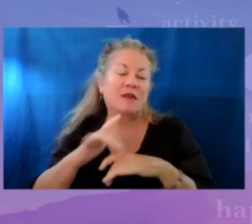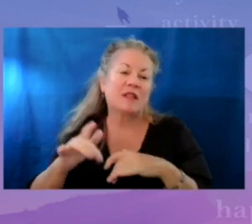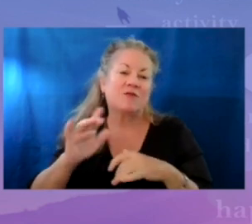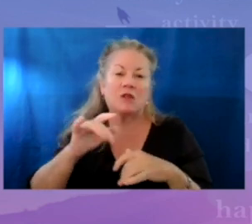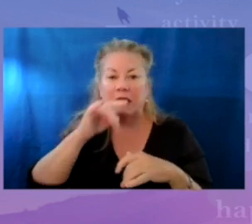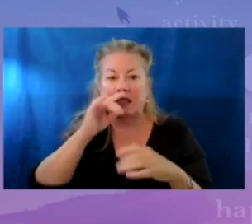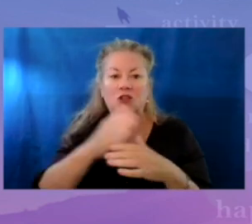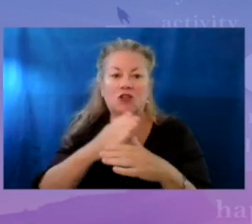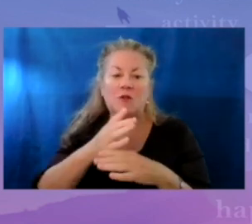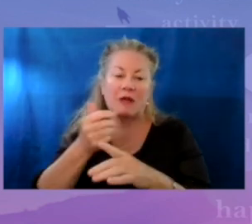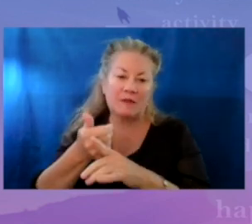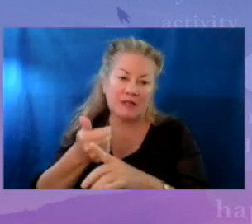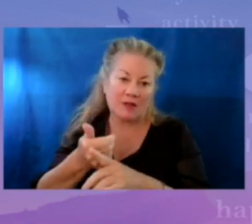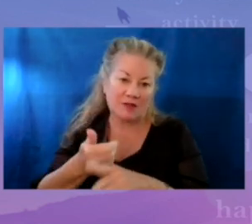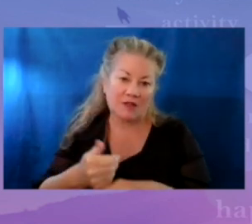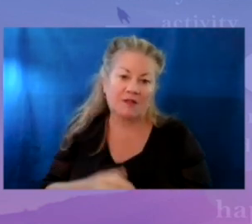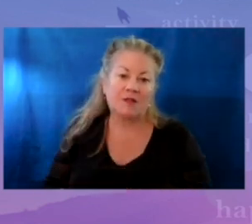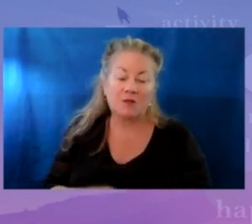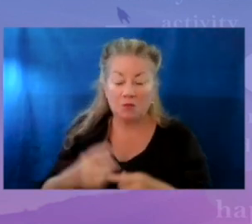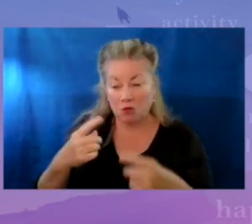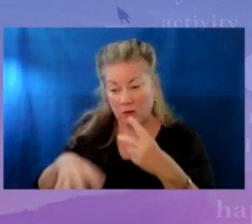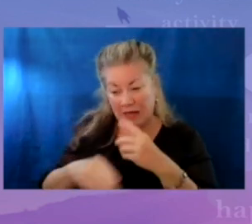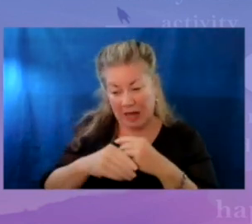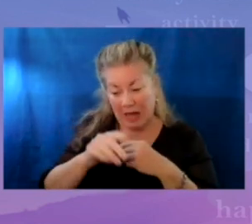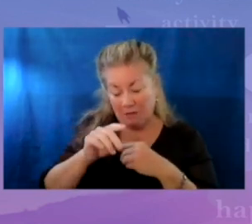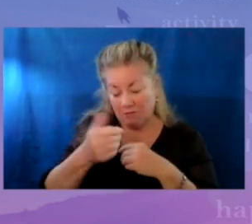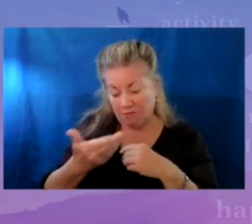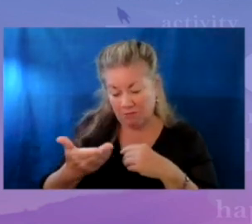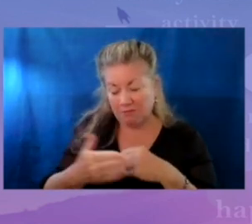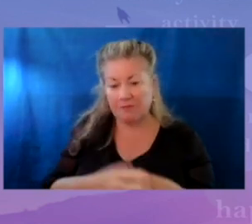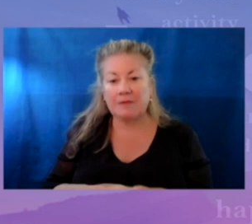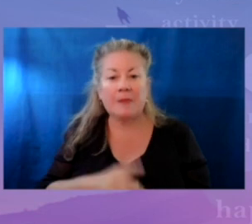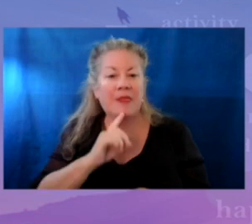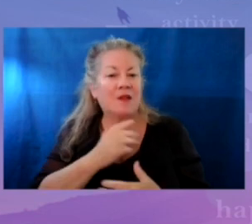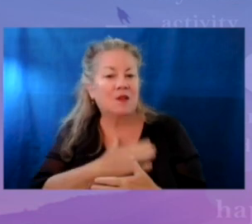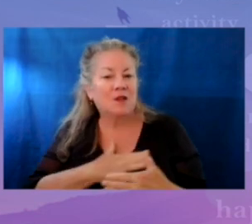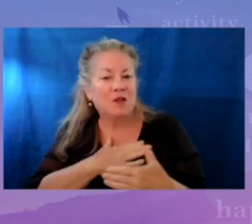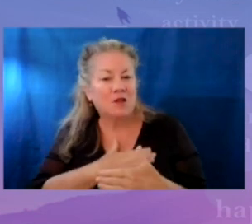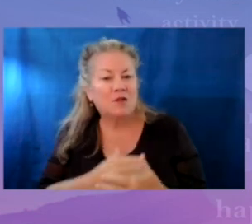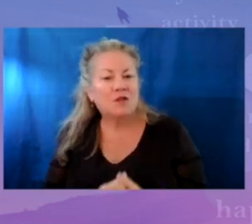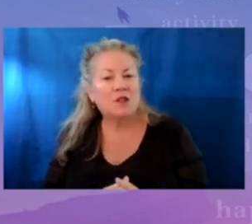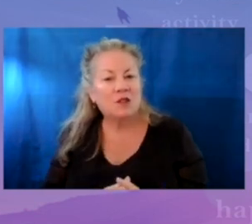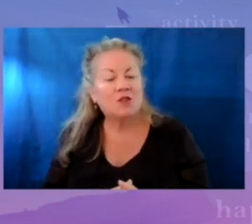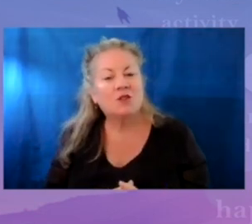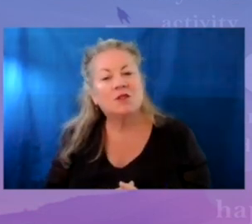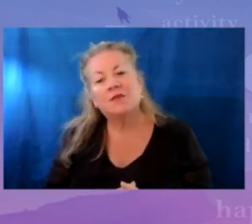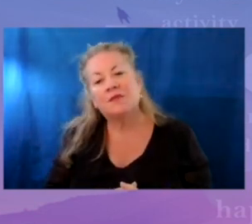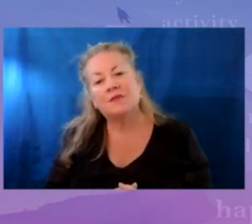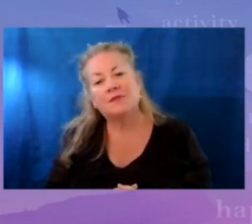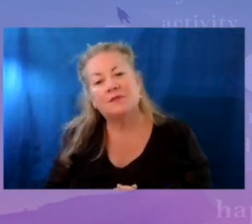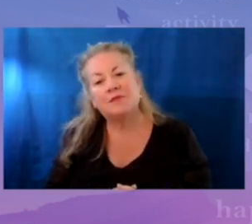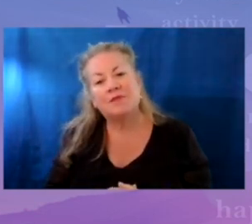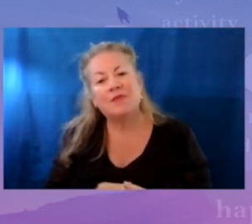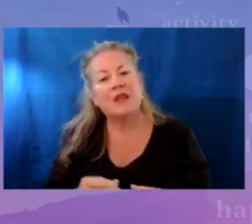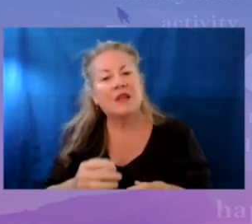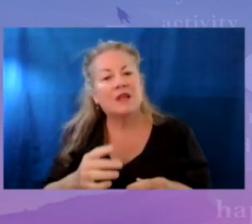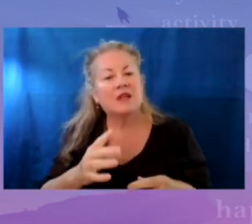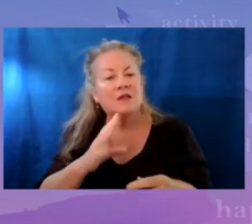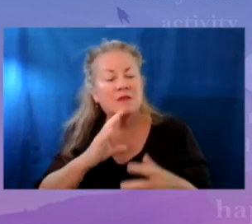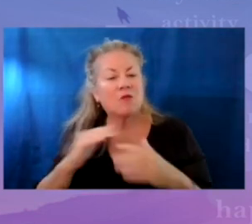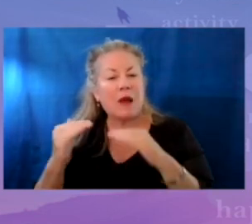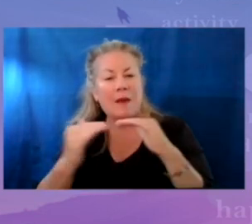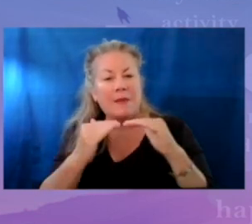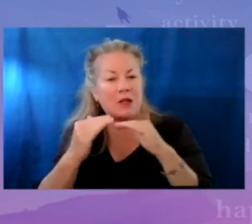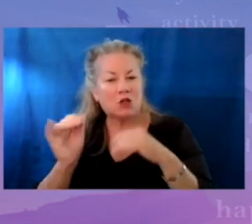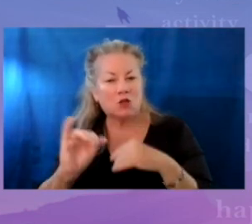to share things about themselves. Anjali, anything you'd like to add? I really enjoyed Sewn to Grow, and I know speaking from my peers